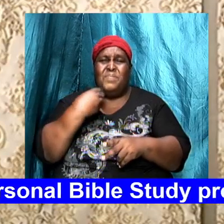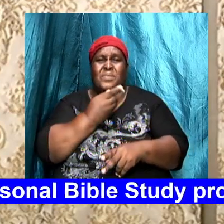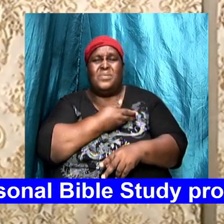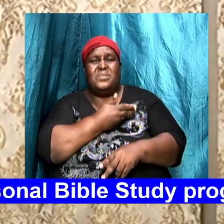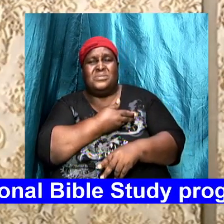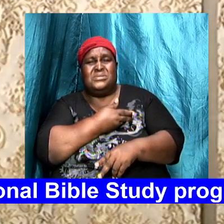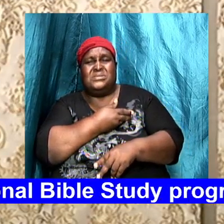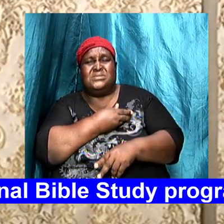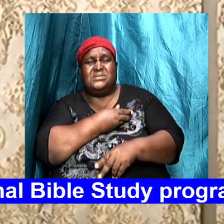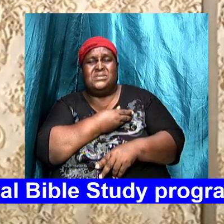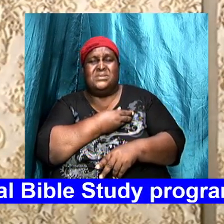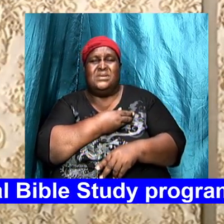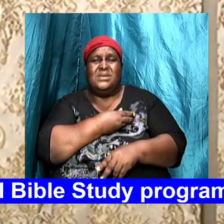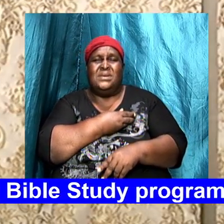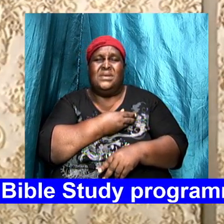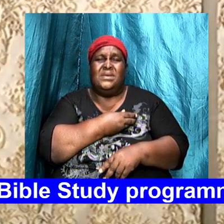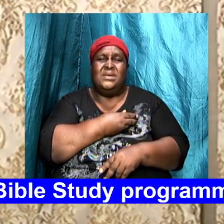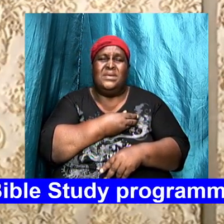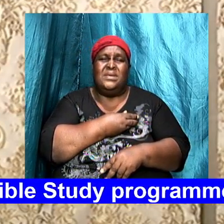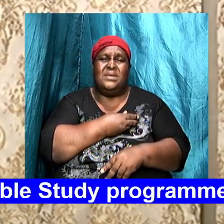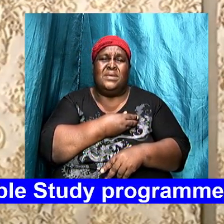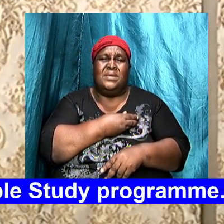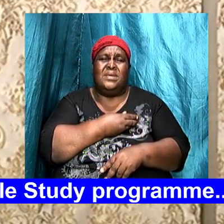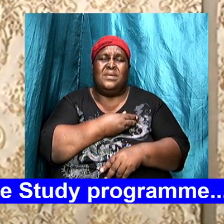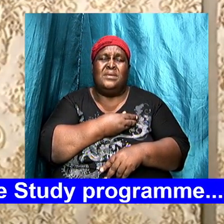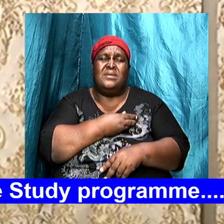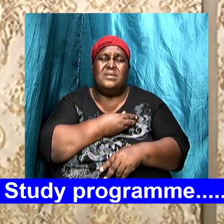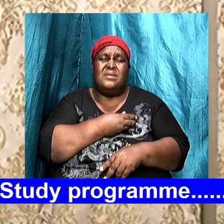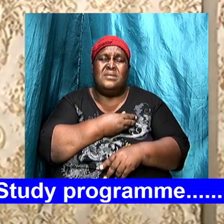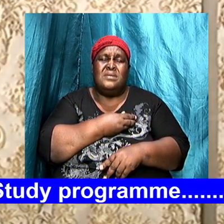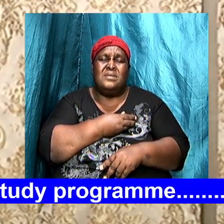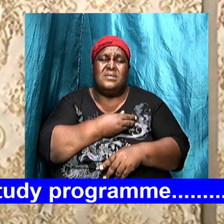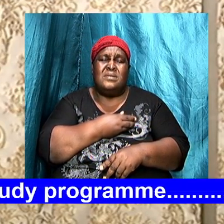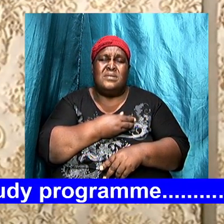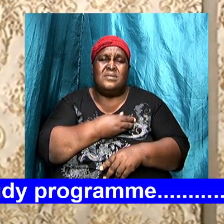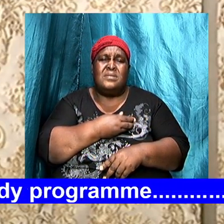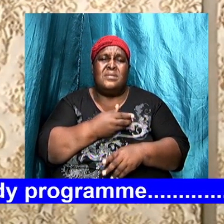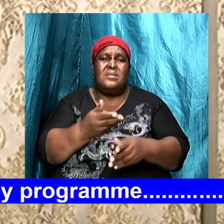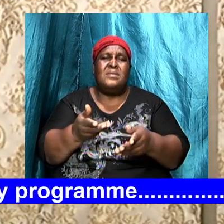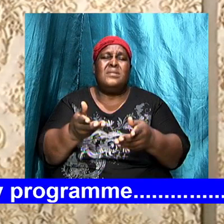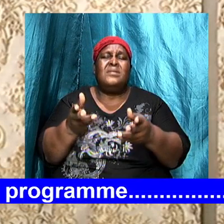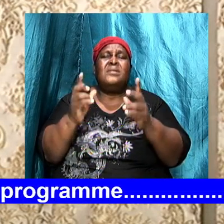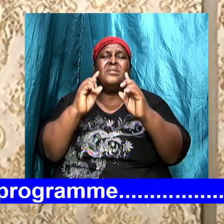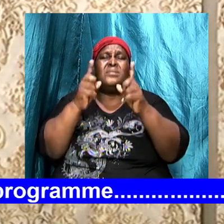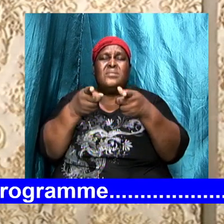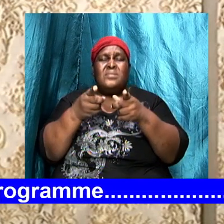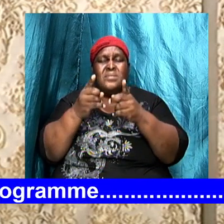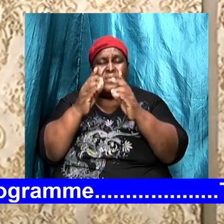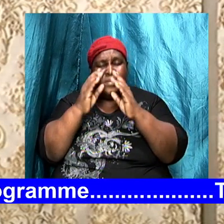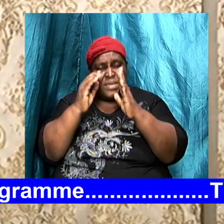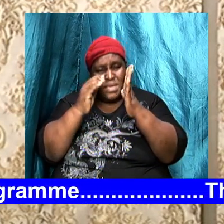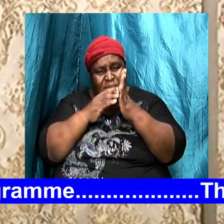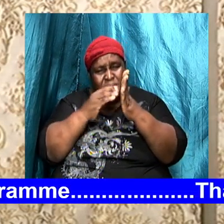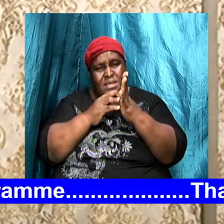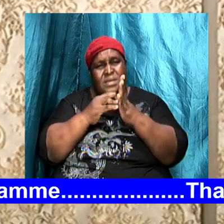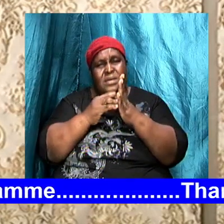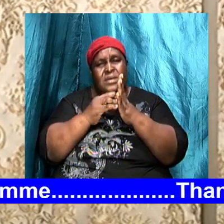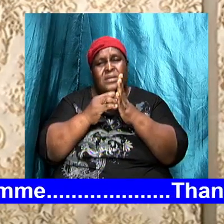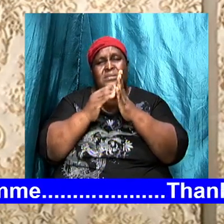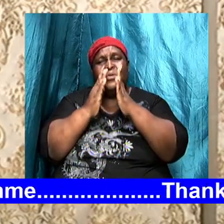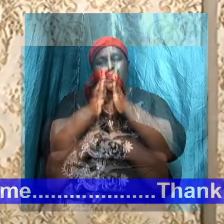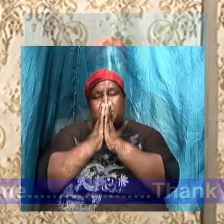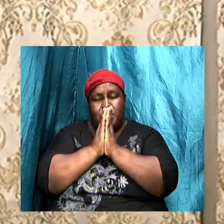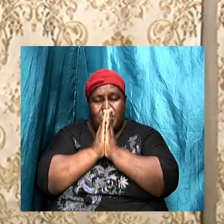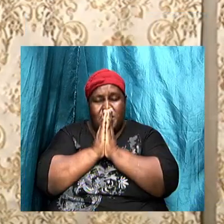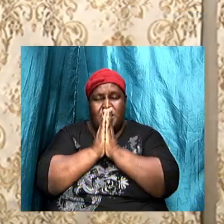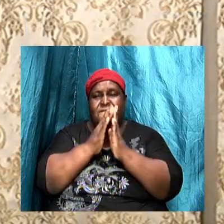with love and desire let's get back to prayer let's get back to fasting let's get back